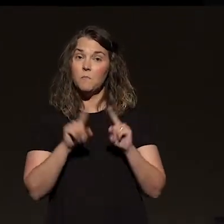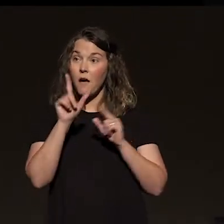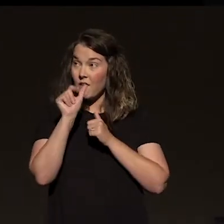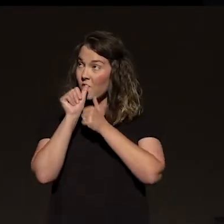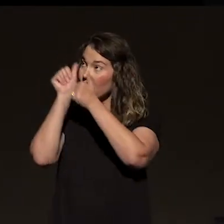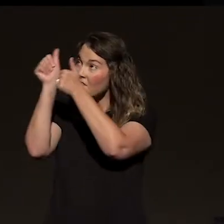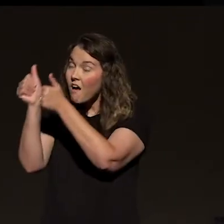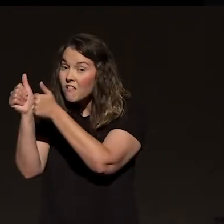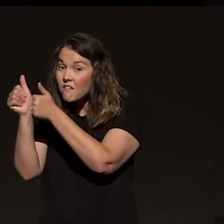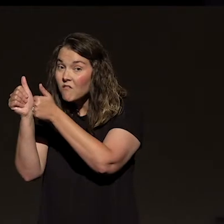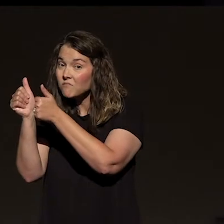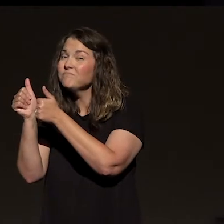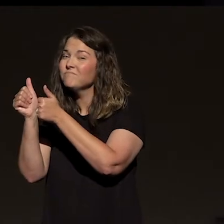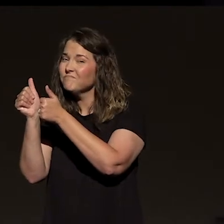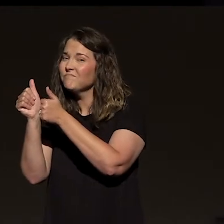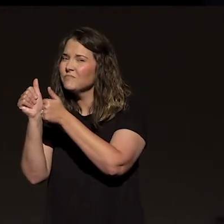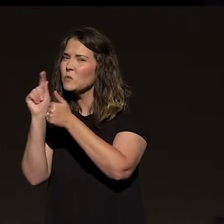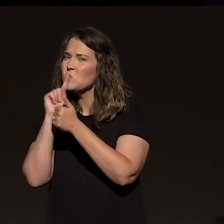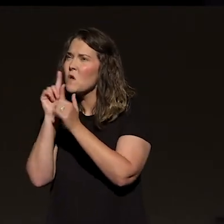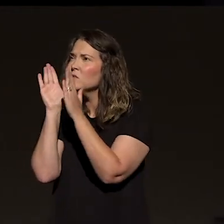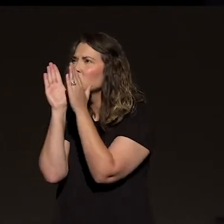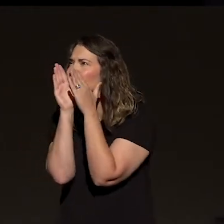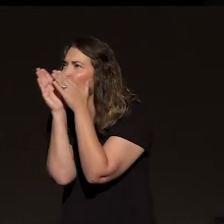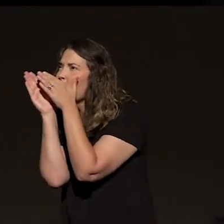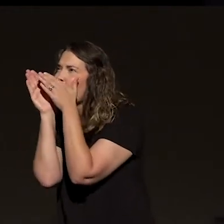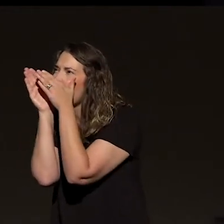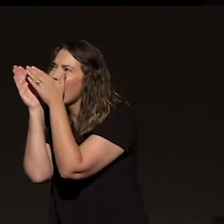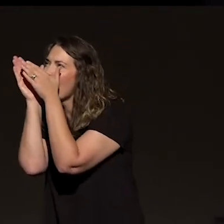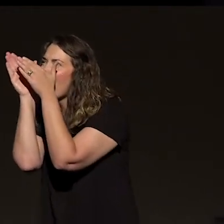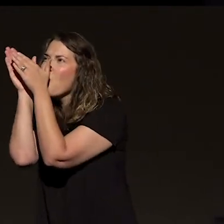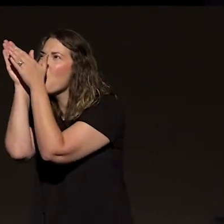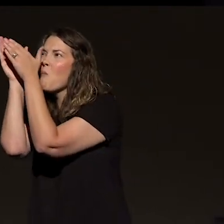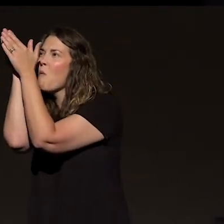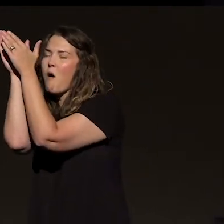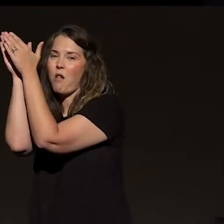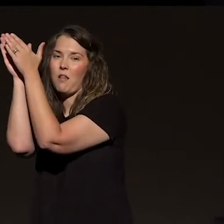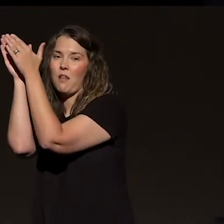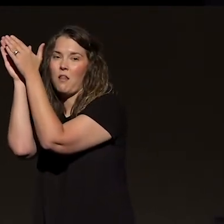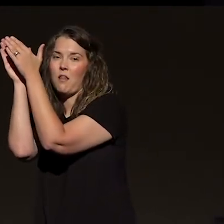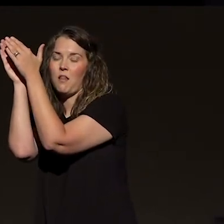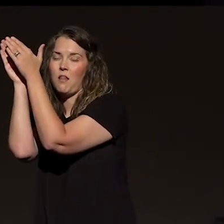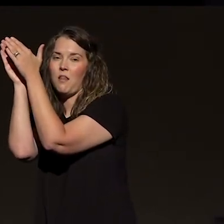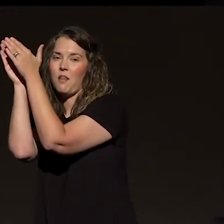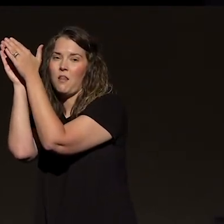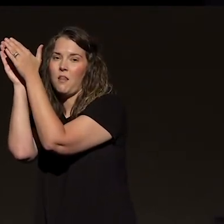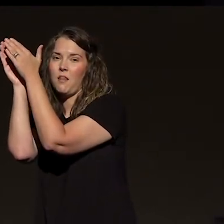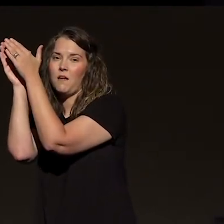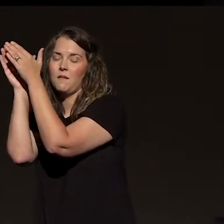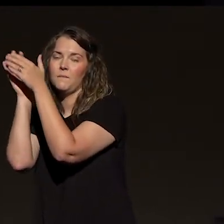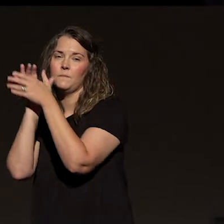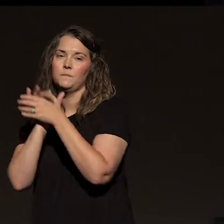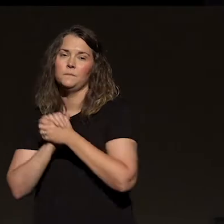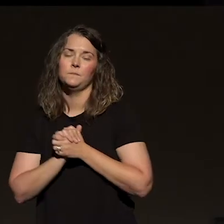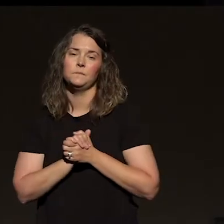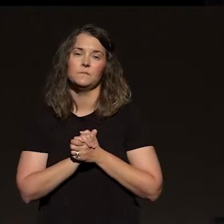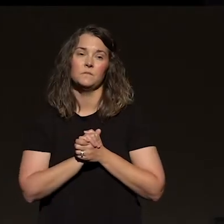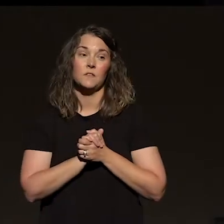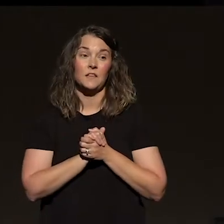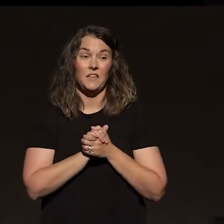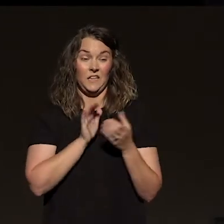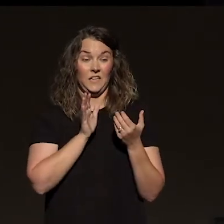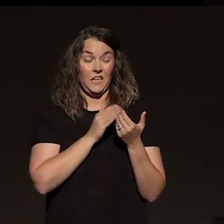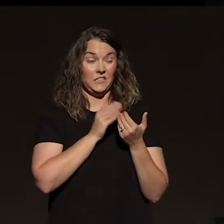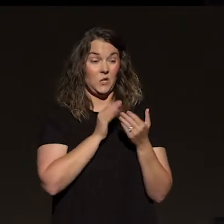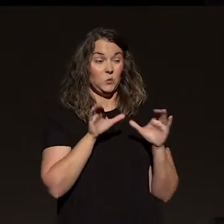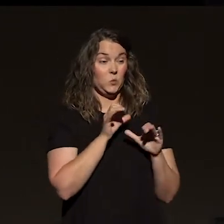me, it's a real small gate and a real narrow way it's going to cost you. You don't get to just